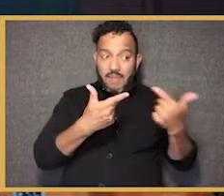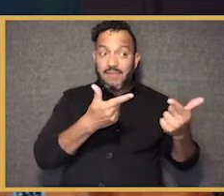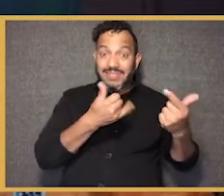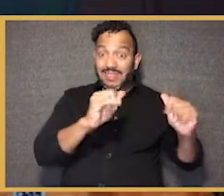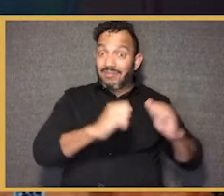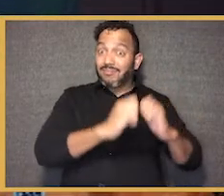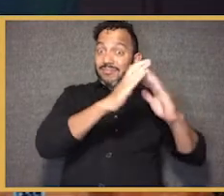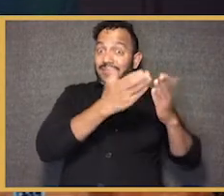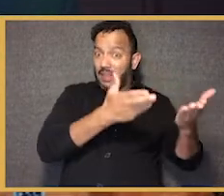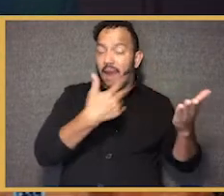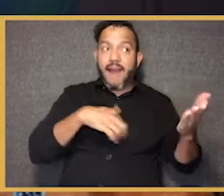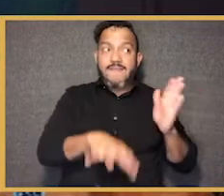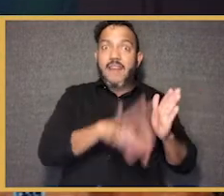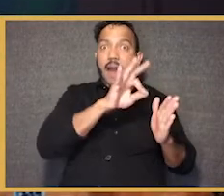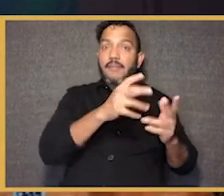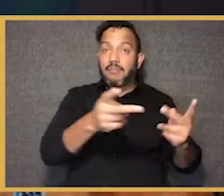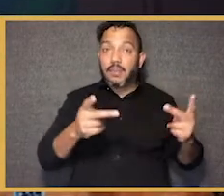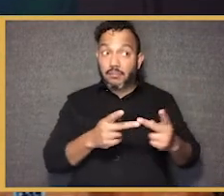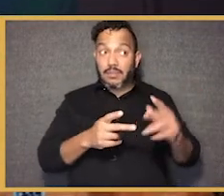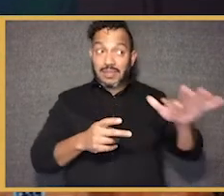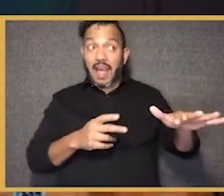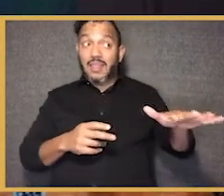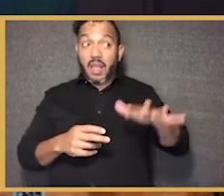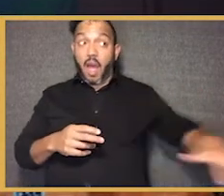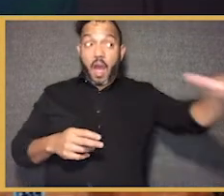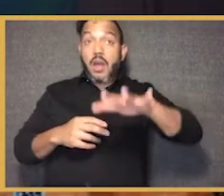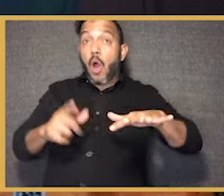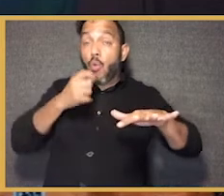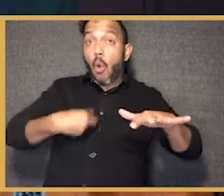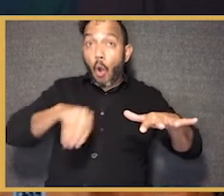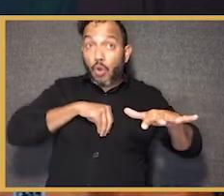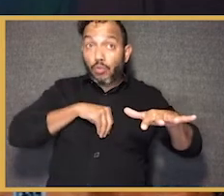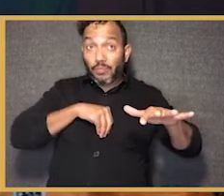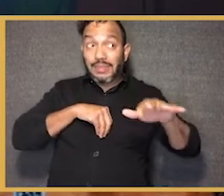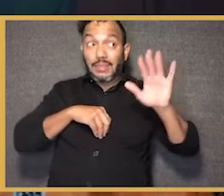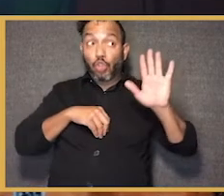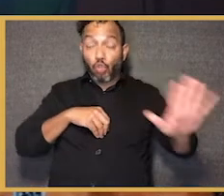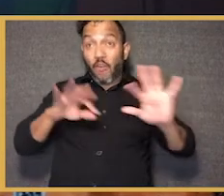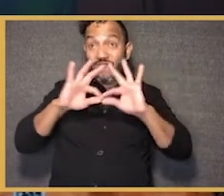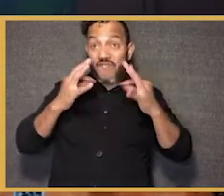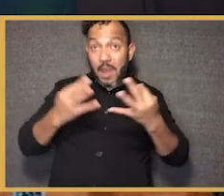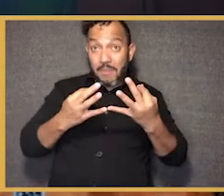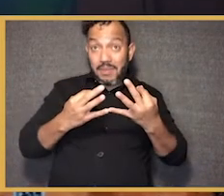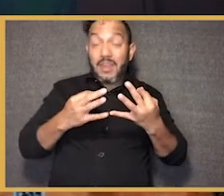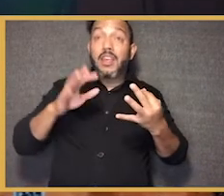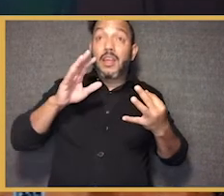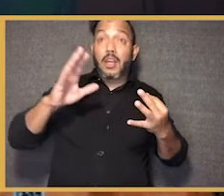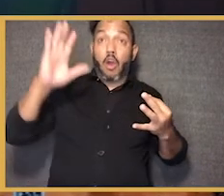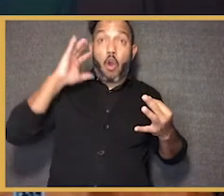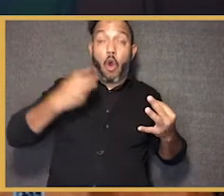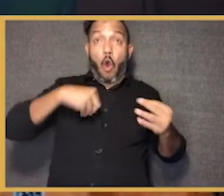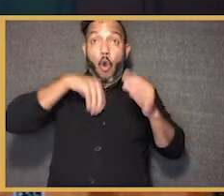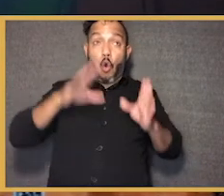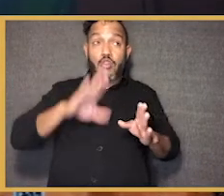lived in while enslaved is still standing on the property. And the property is still owned by the family that are